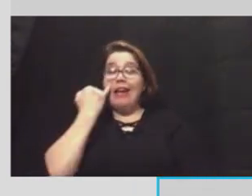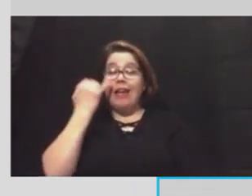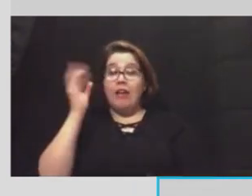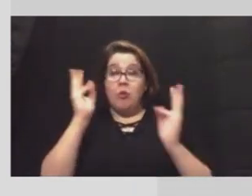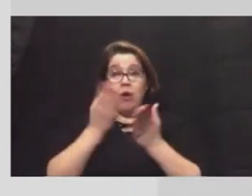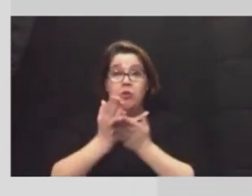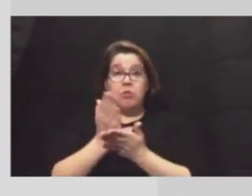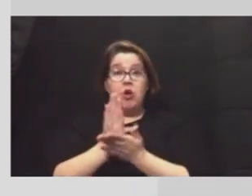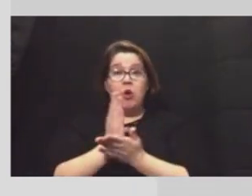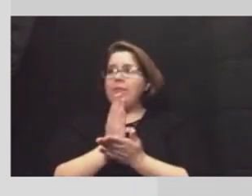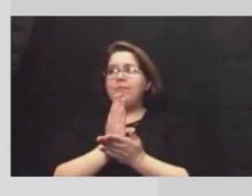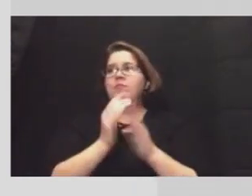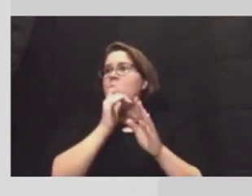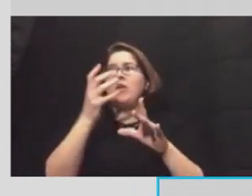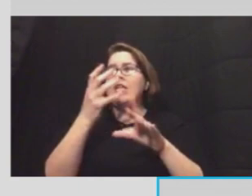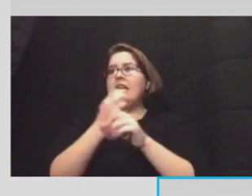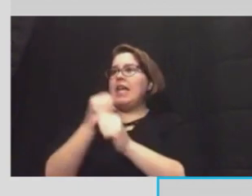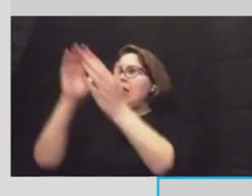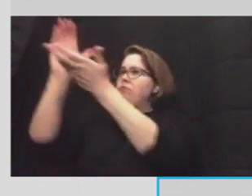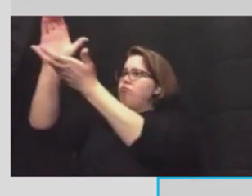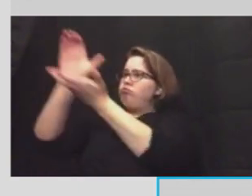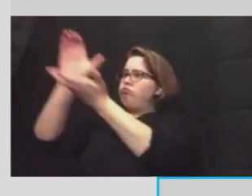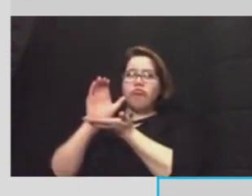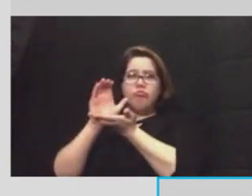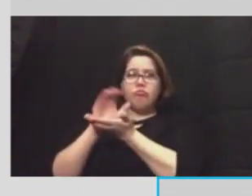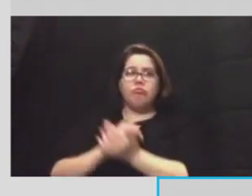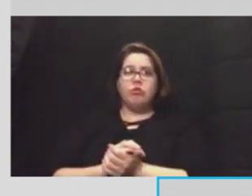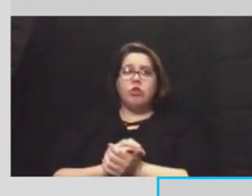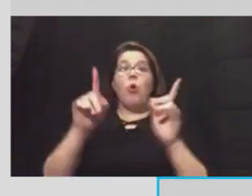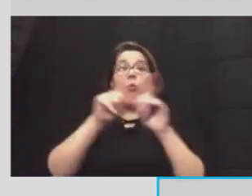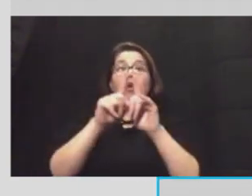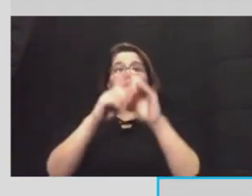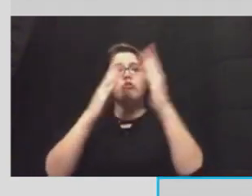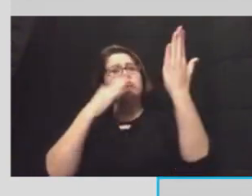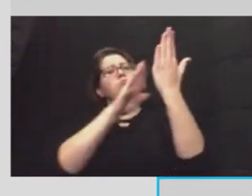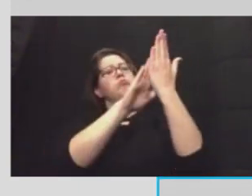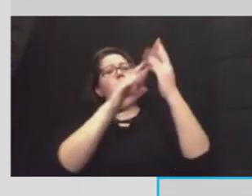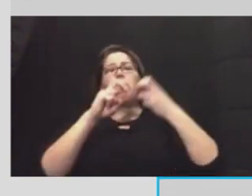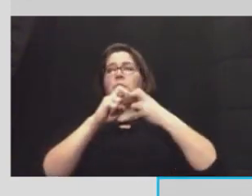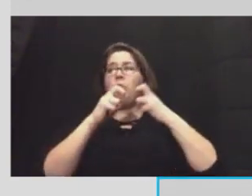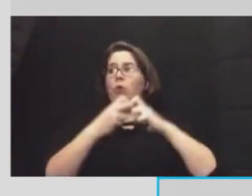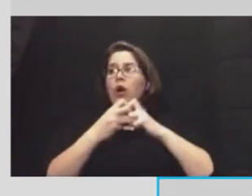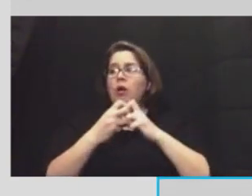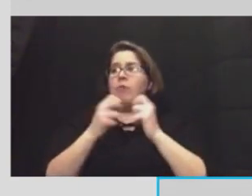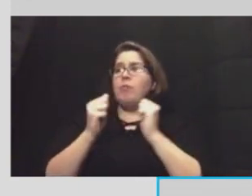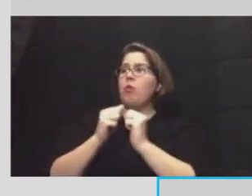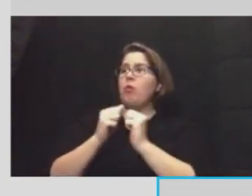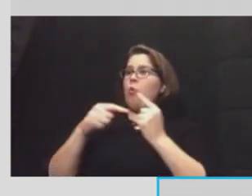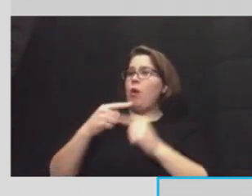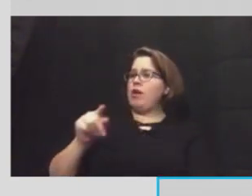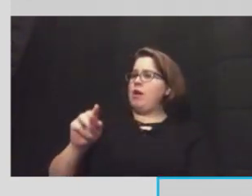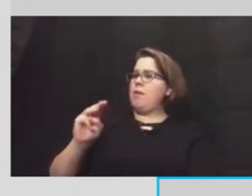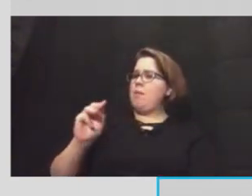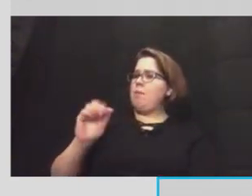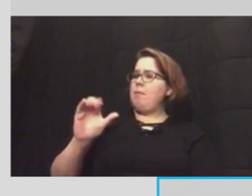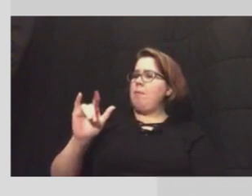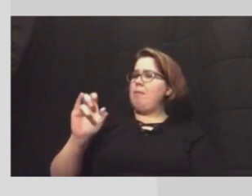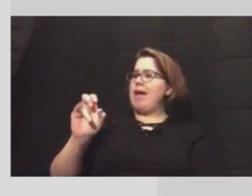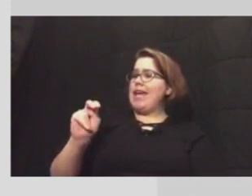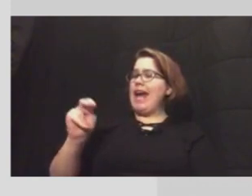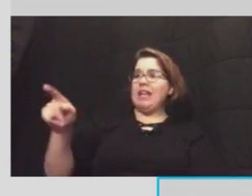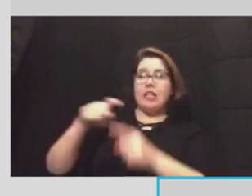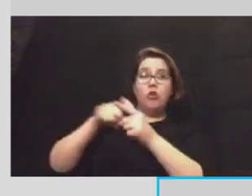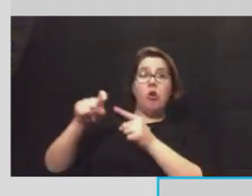okay but we didn't get our supply in we also ran into a problem in uh mcallen that falls up there they didn't get their